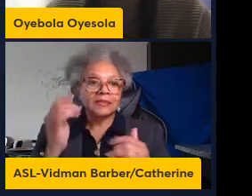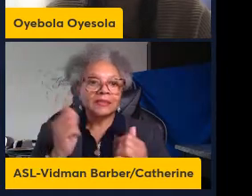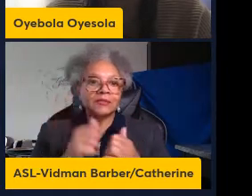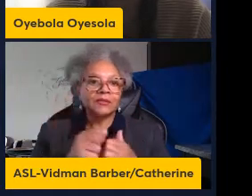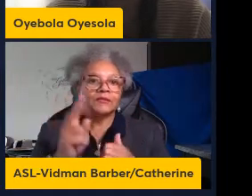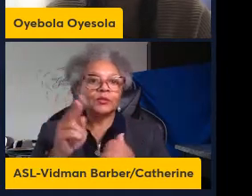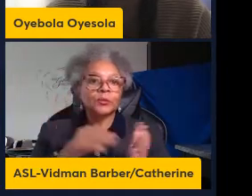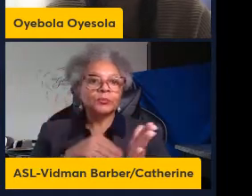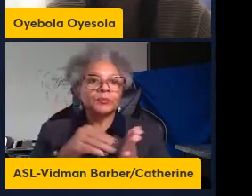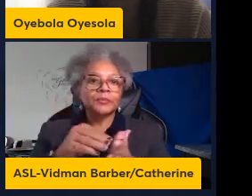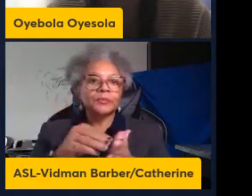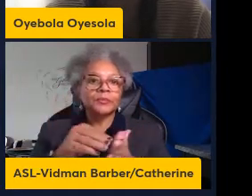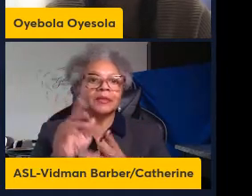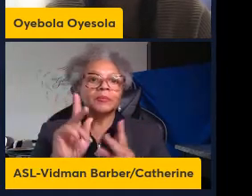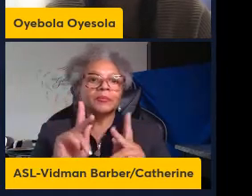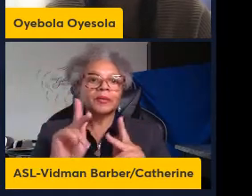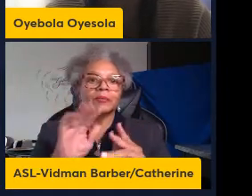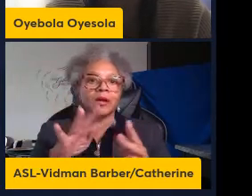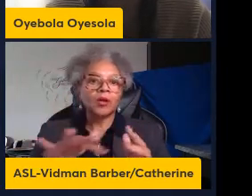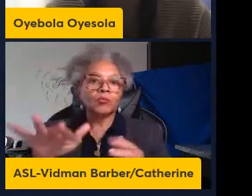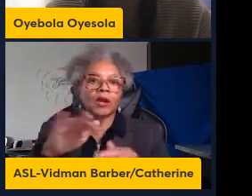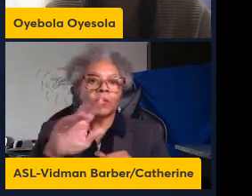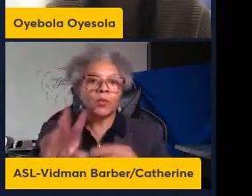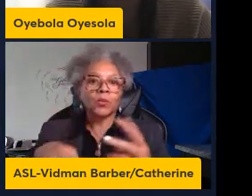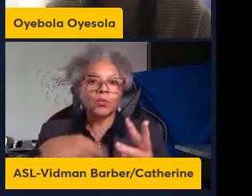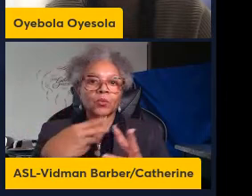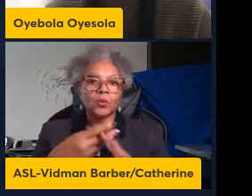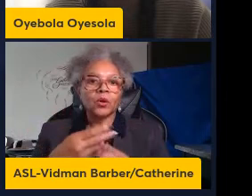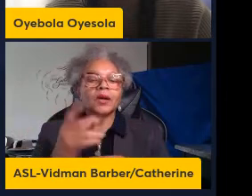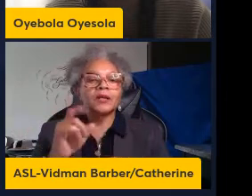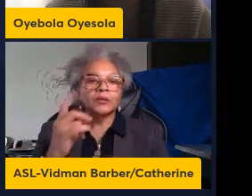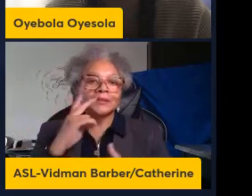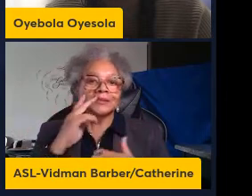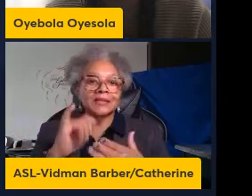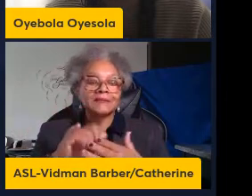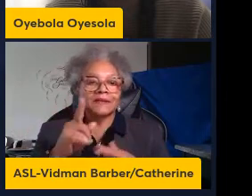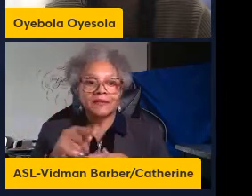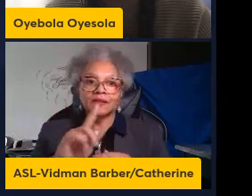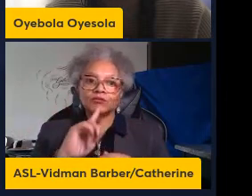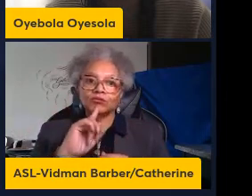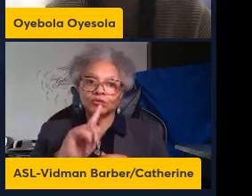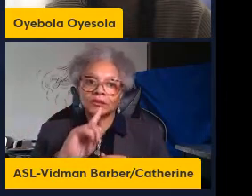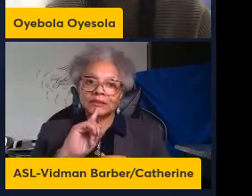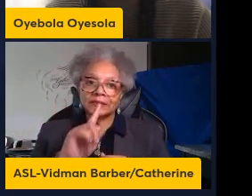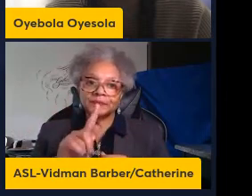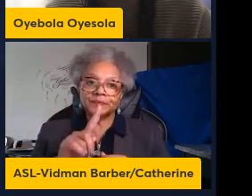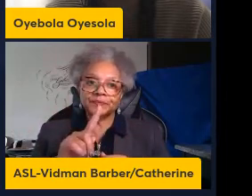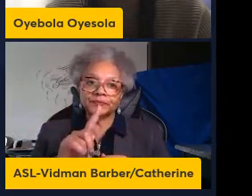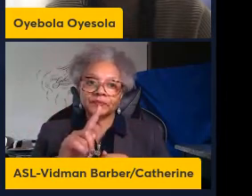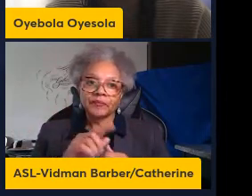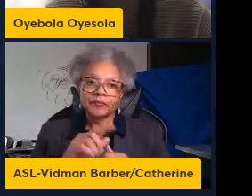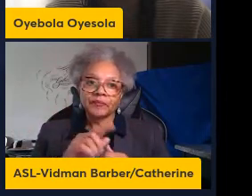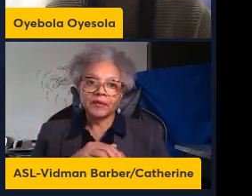infected around the world and you could see that there is indeed great